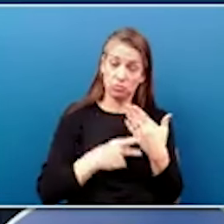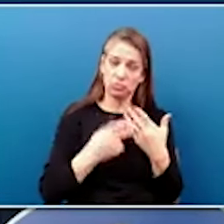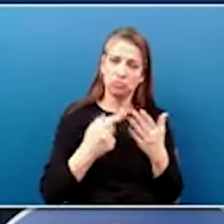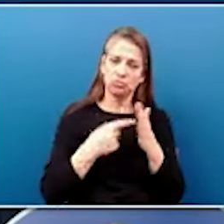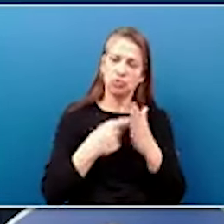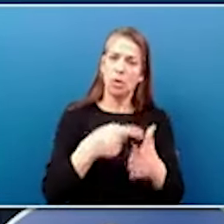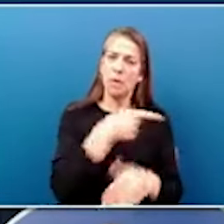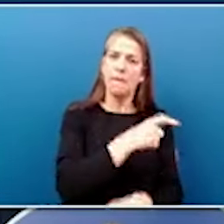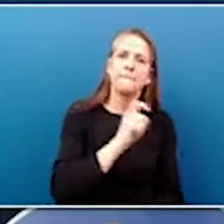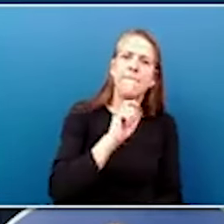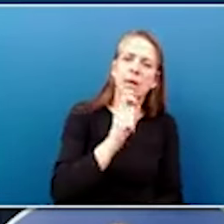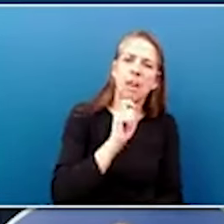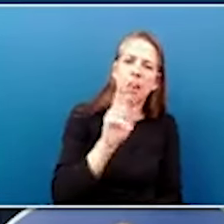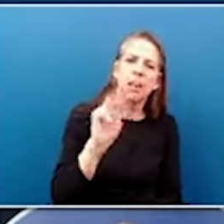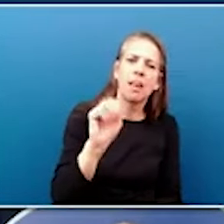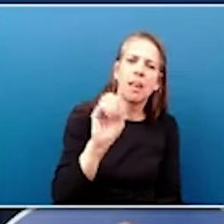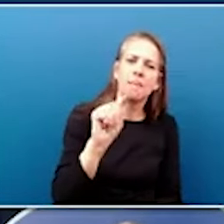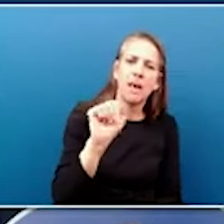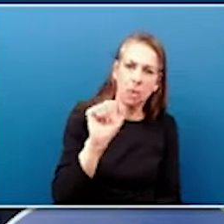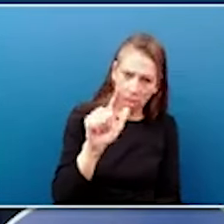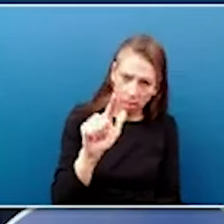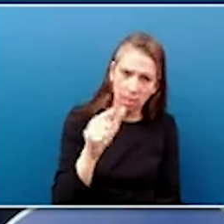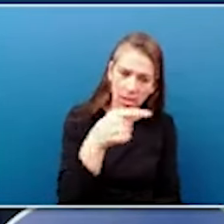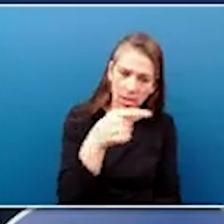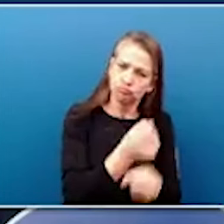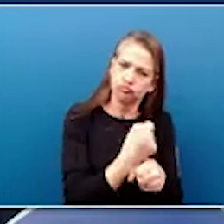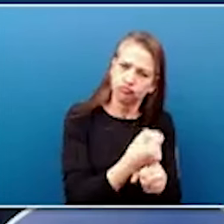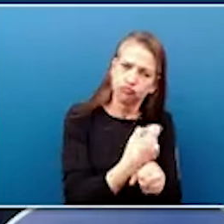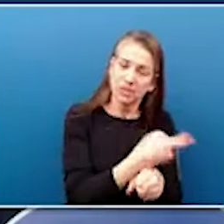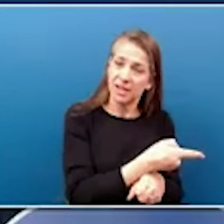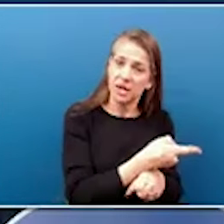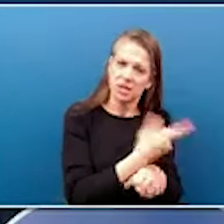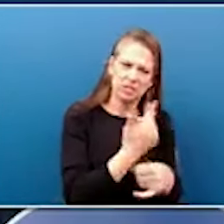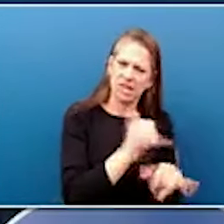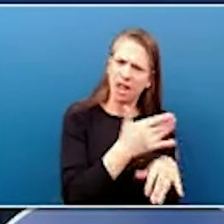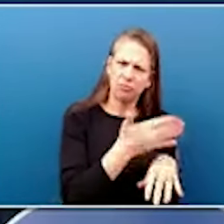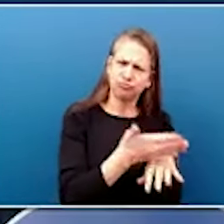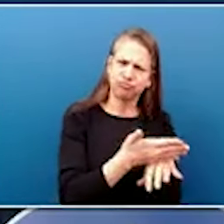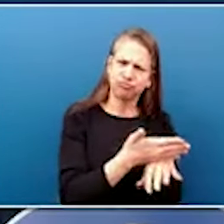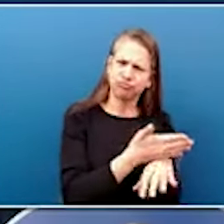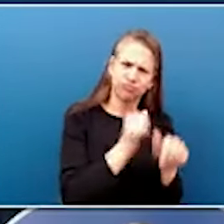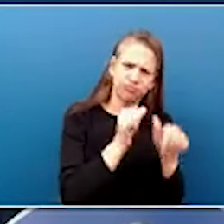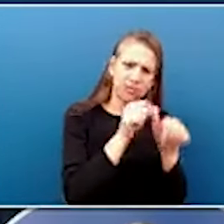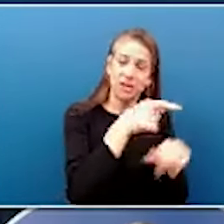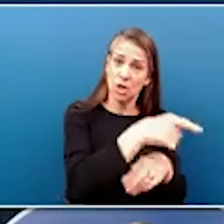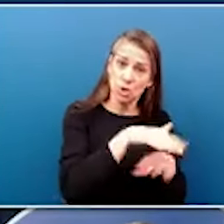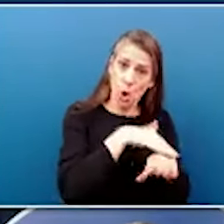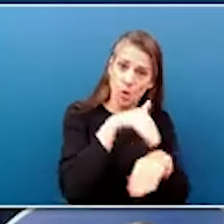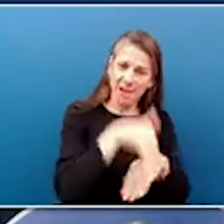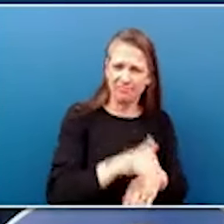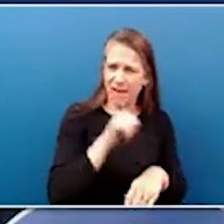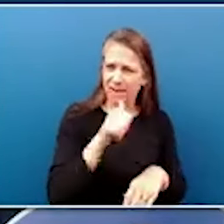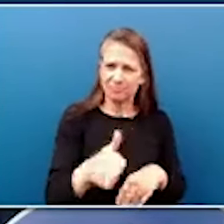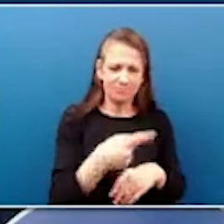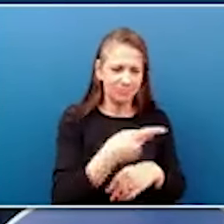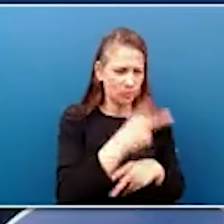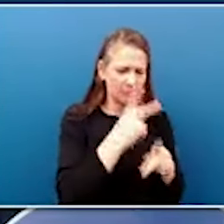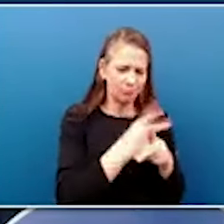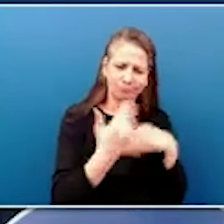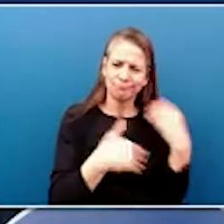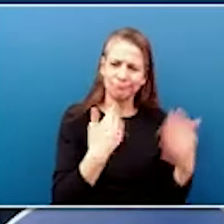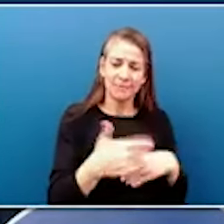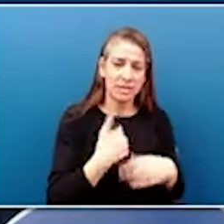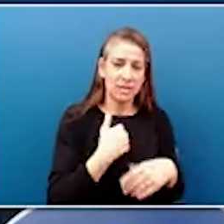and that it's not slowing down anytime soon. We've seen incredible investments across this industry in recent years